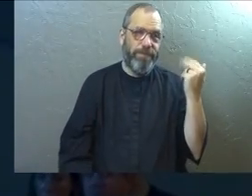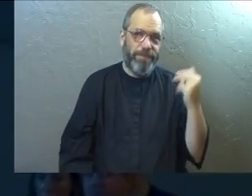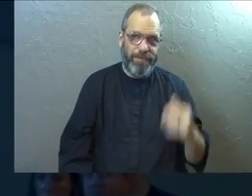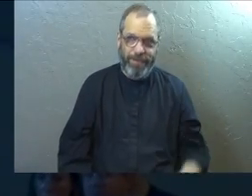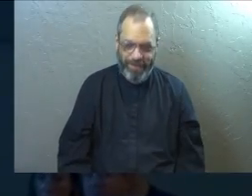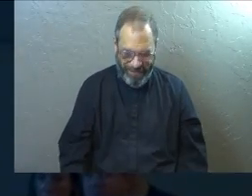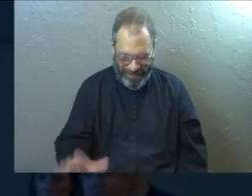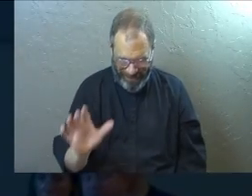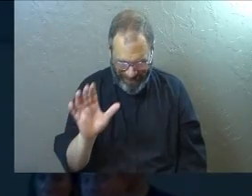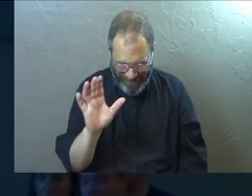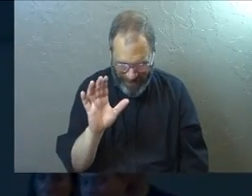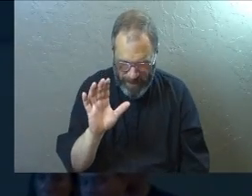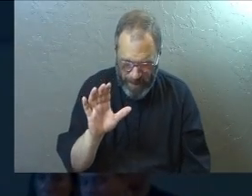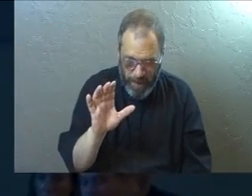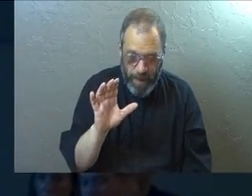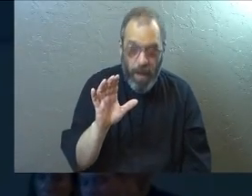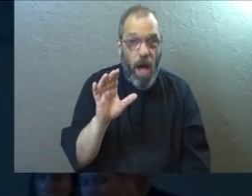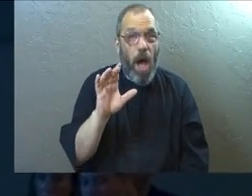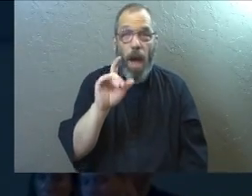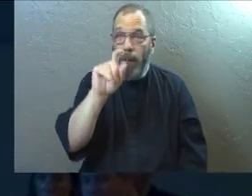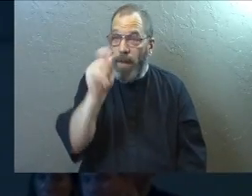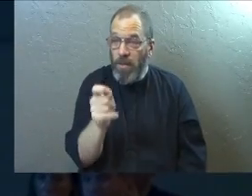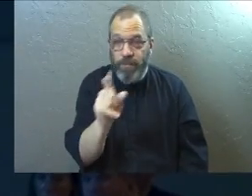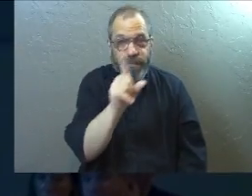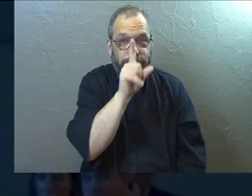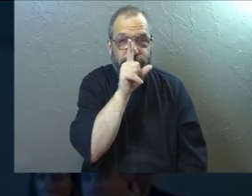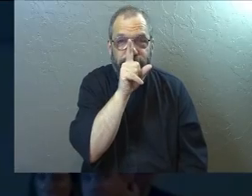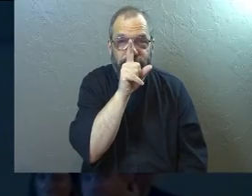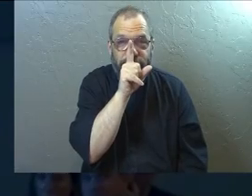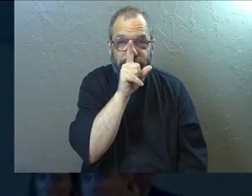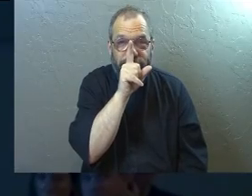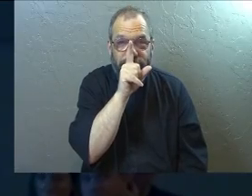One. With no punctuation in it.